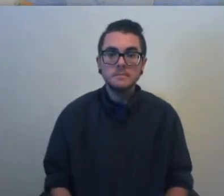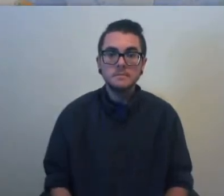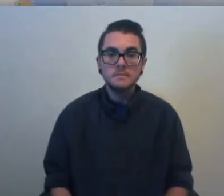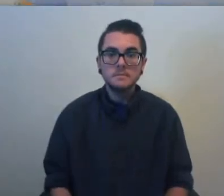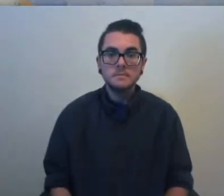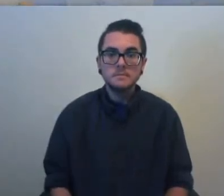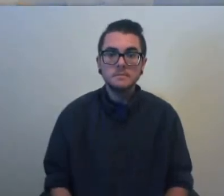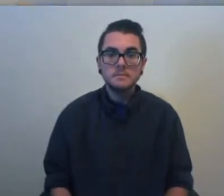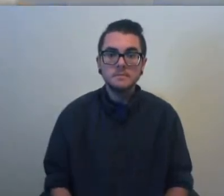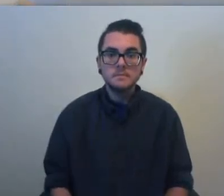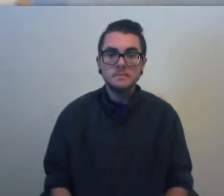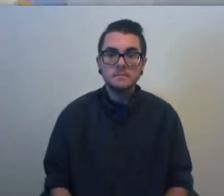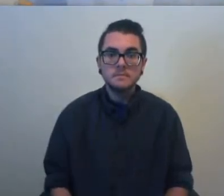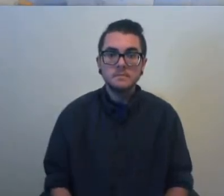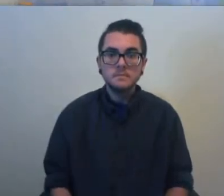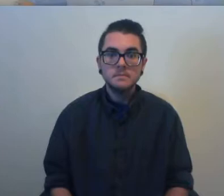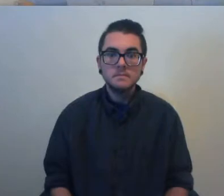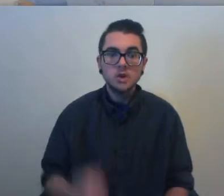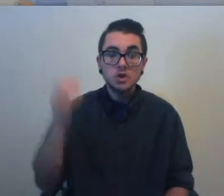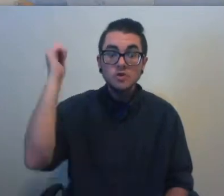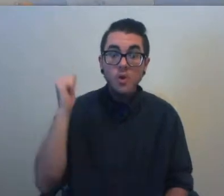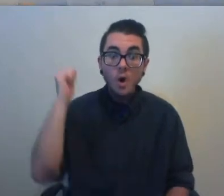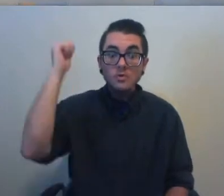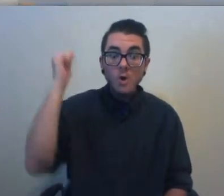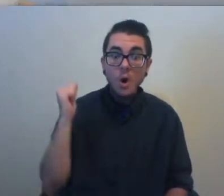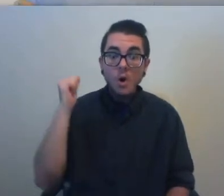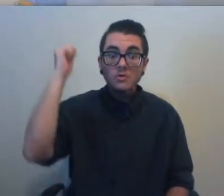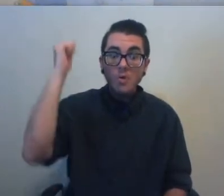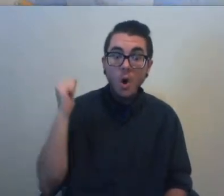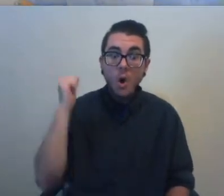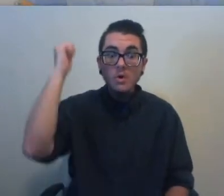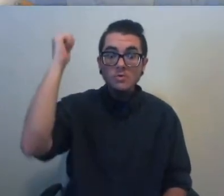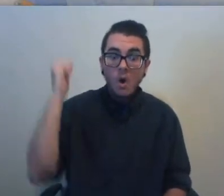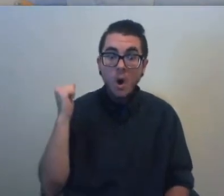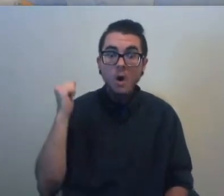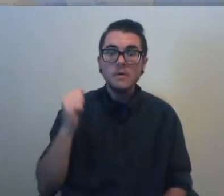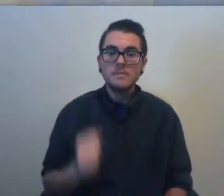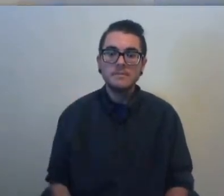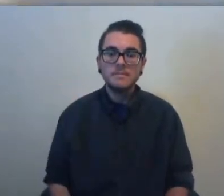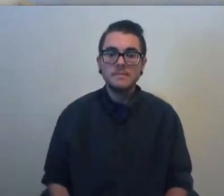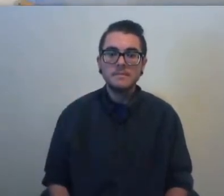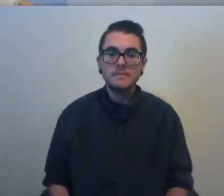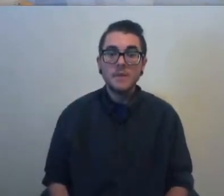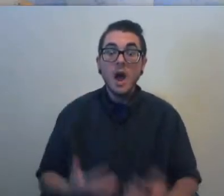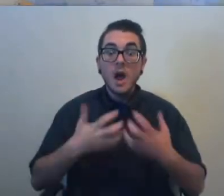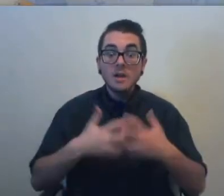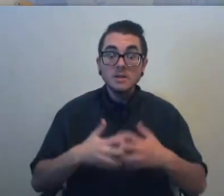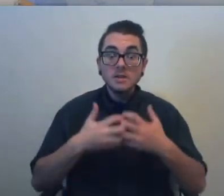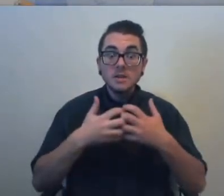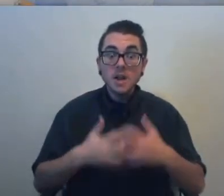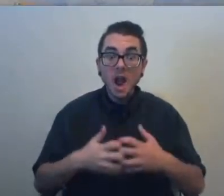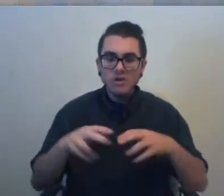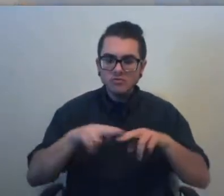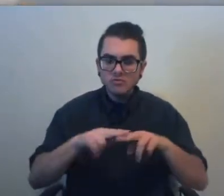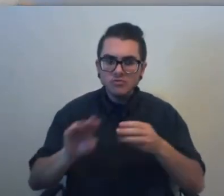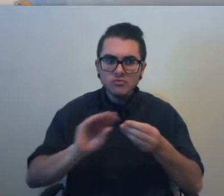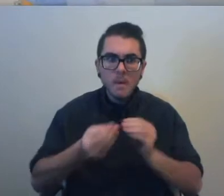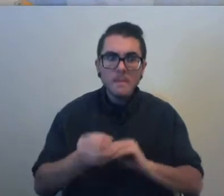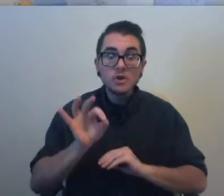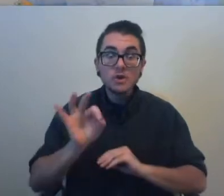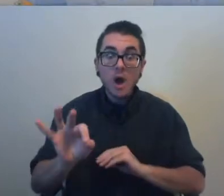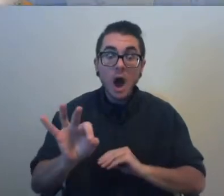Choo-choo! Choo-choo-choo! Engine, engine, number nine.